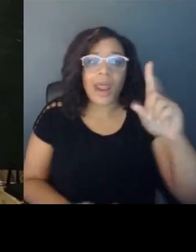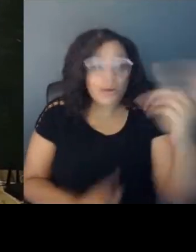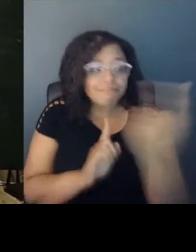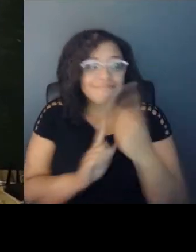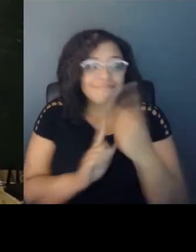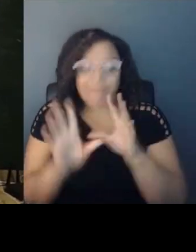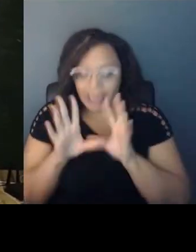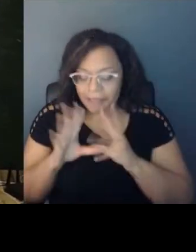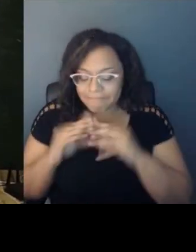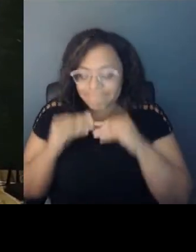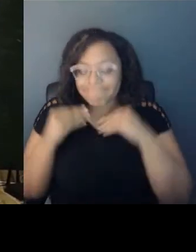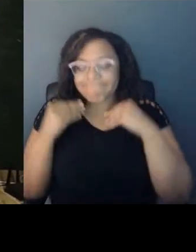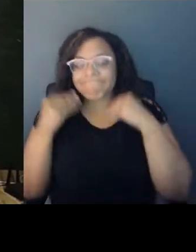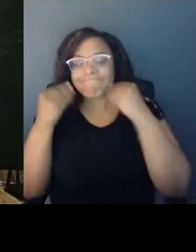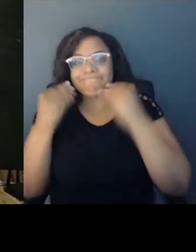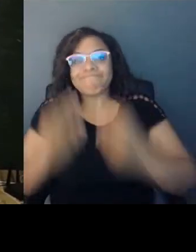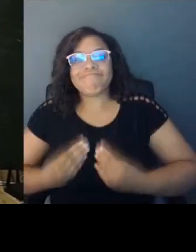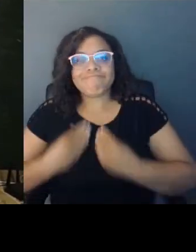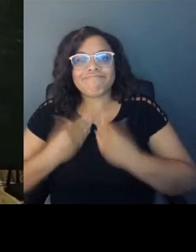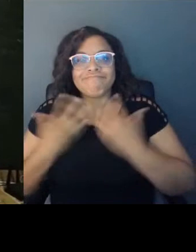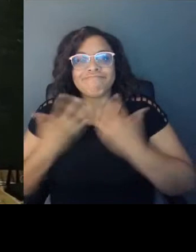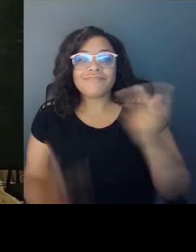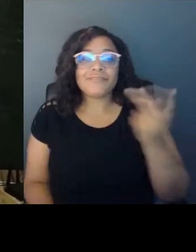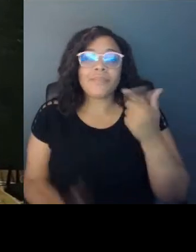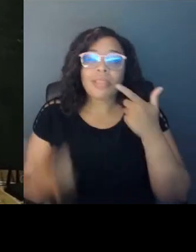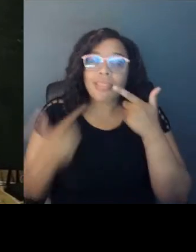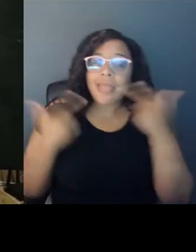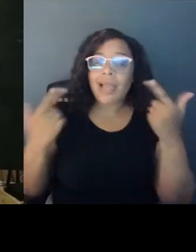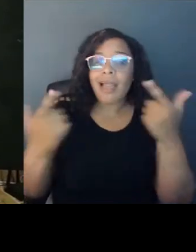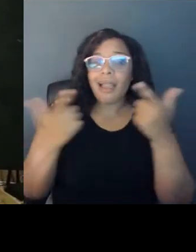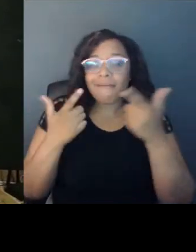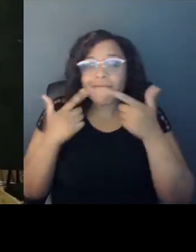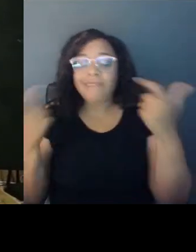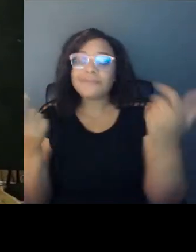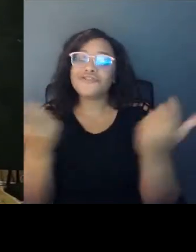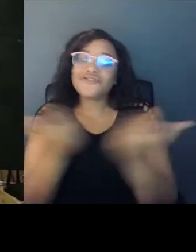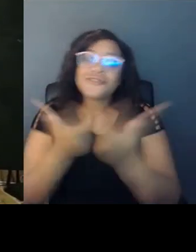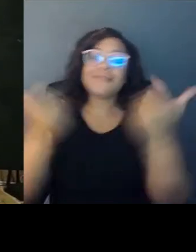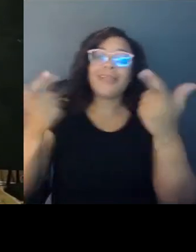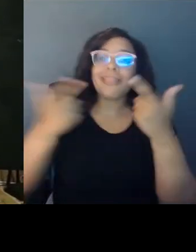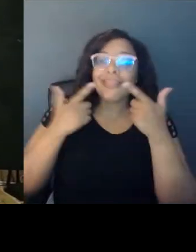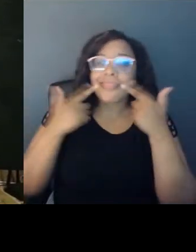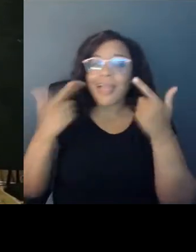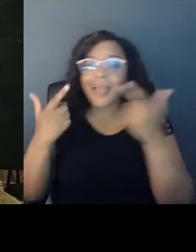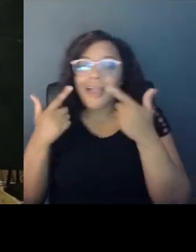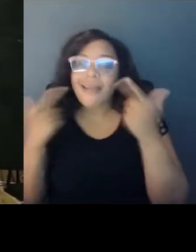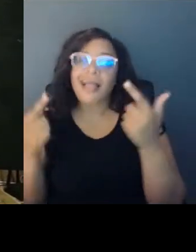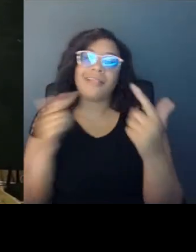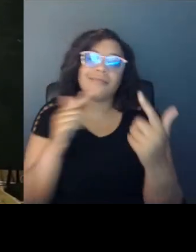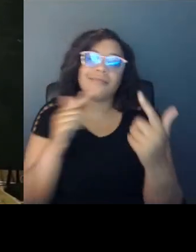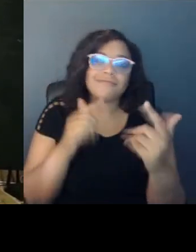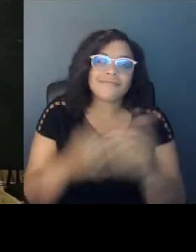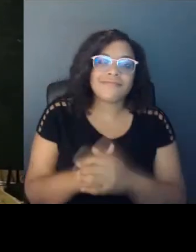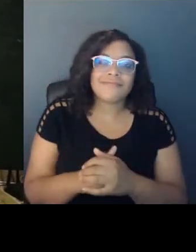We laugh over cheers, and command our room with style.